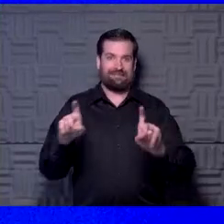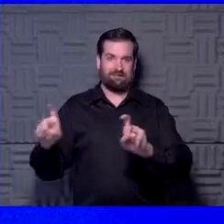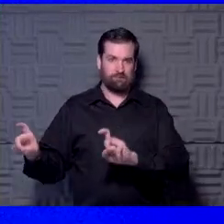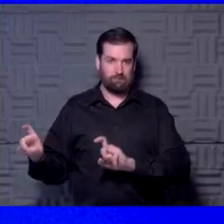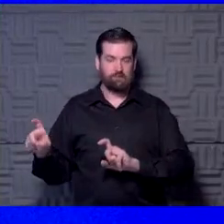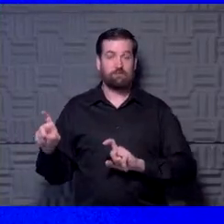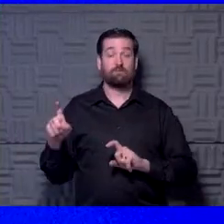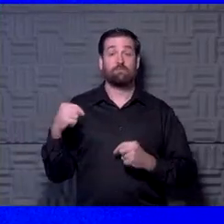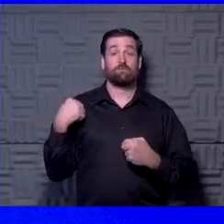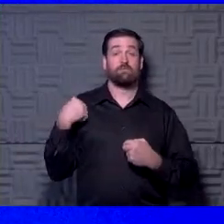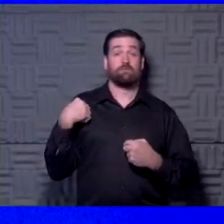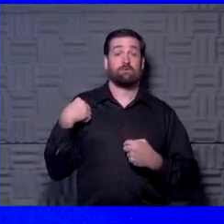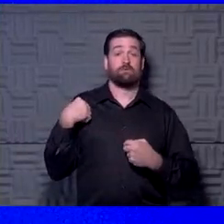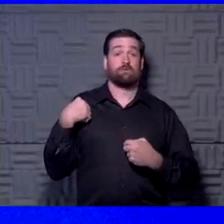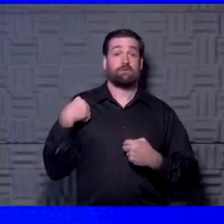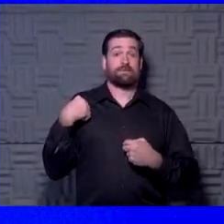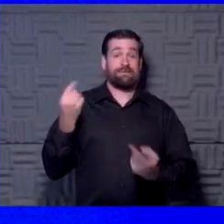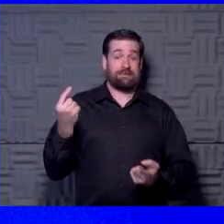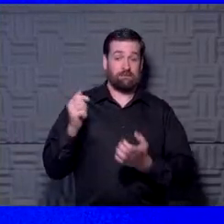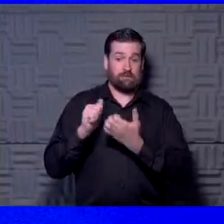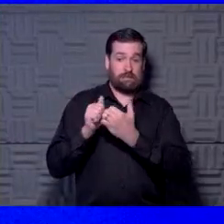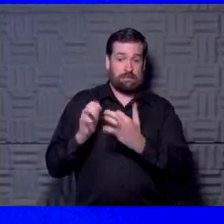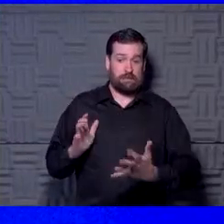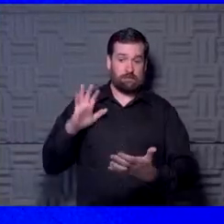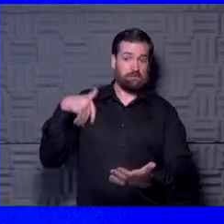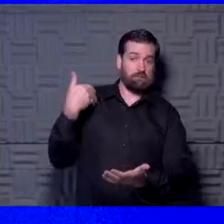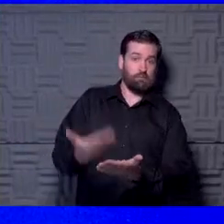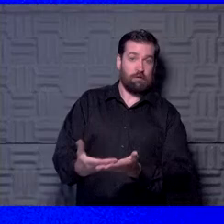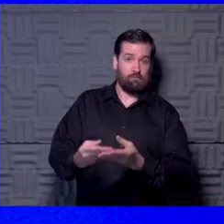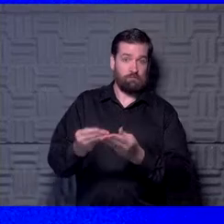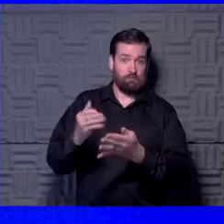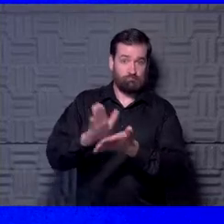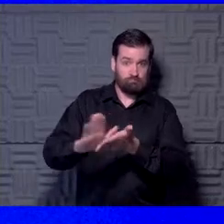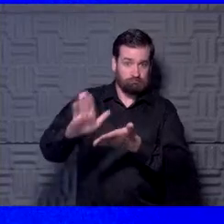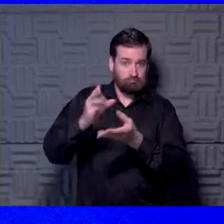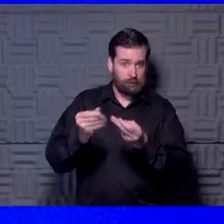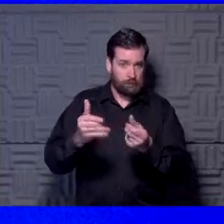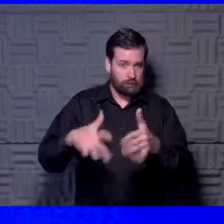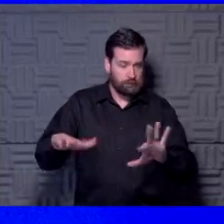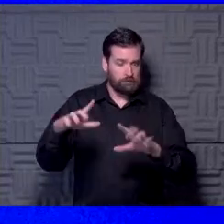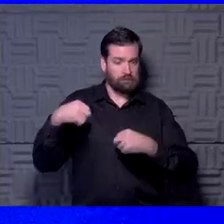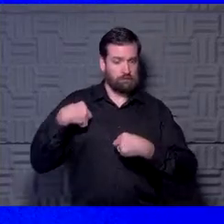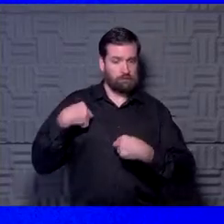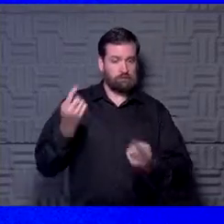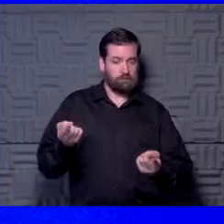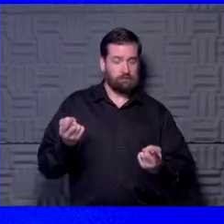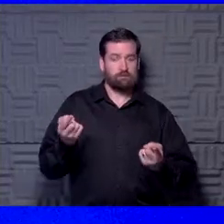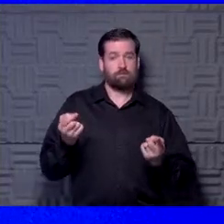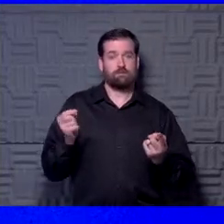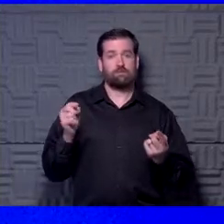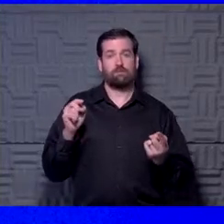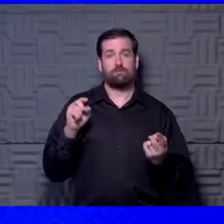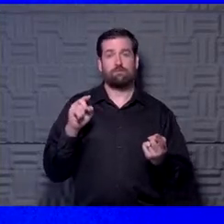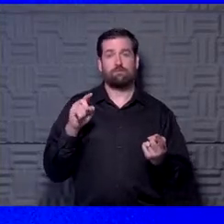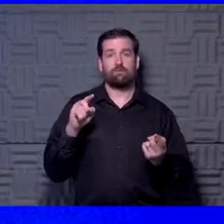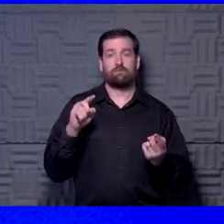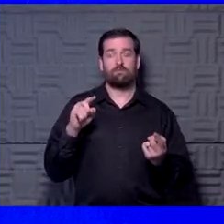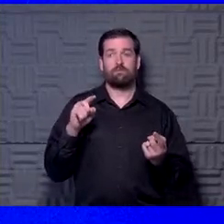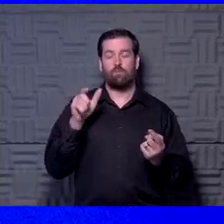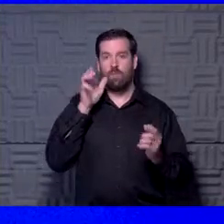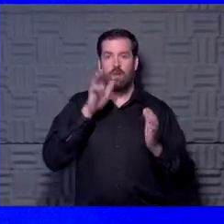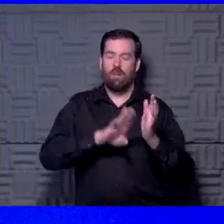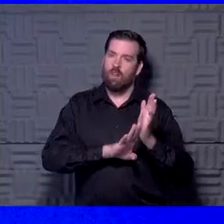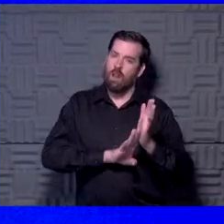has been since the athletes arrived on campus. Since that time now, there is going to be a